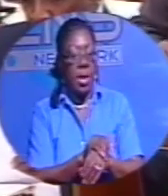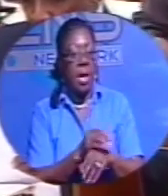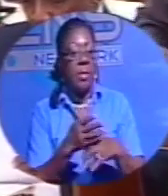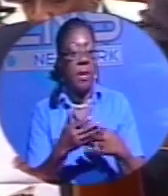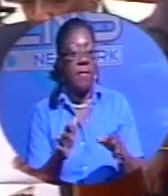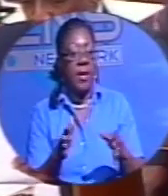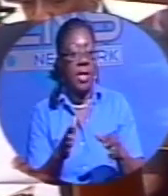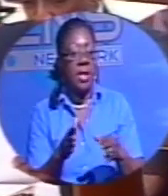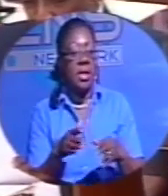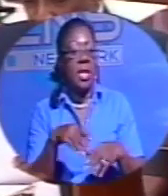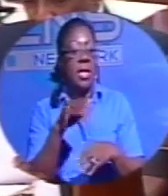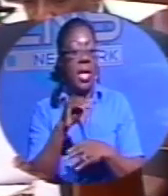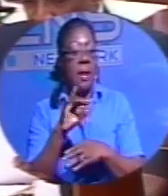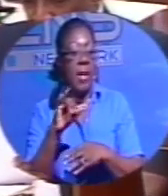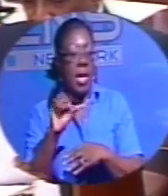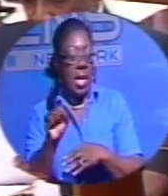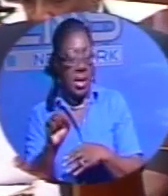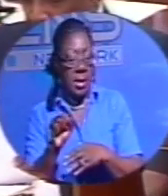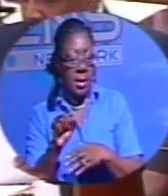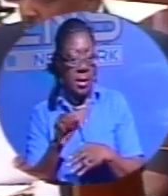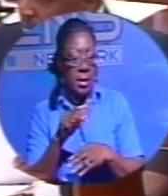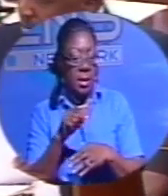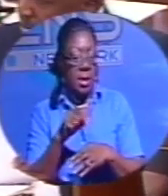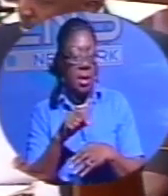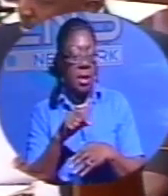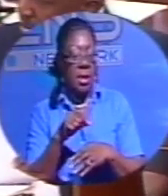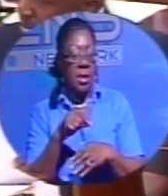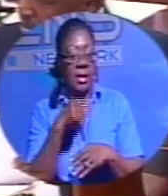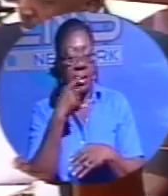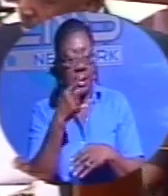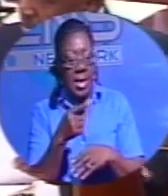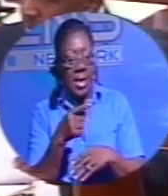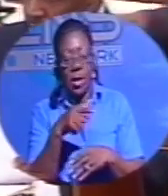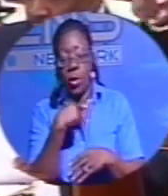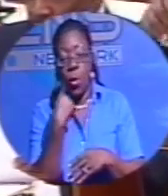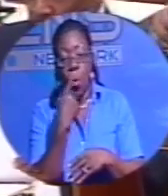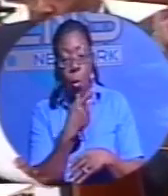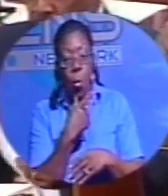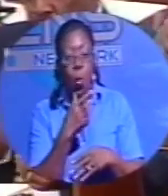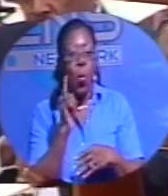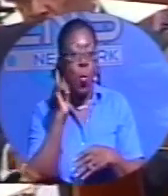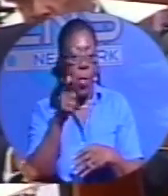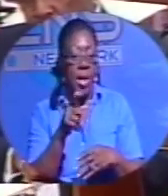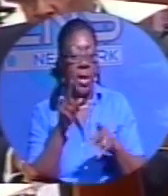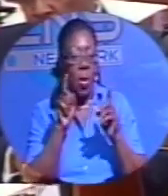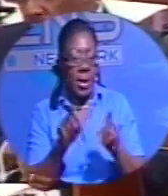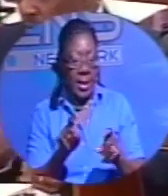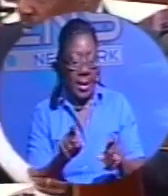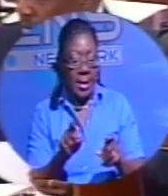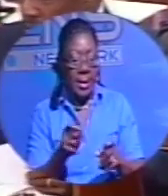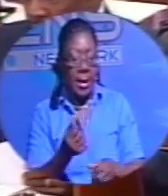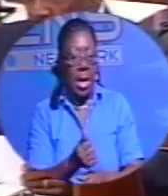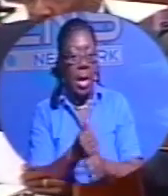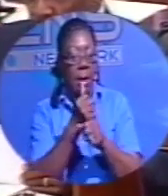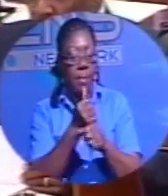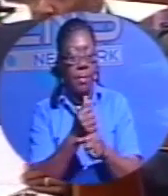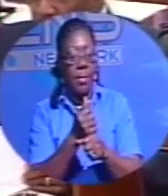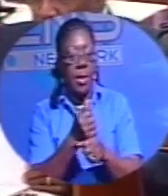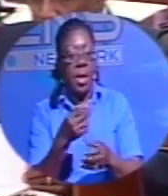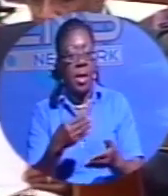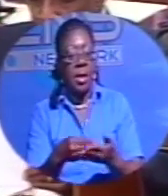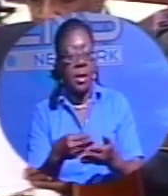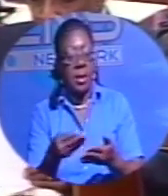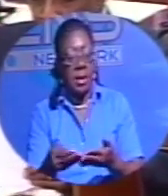MIS determines eligibility and persons are informed immediately of the outcome. If